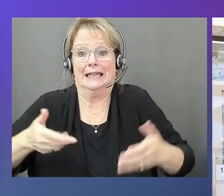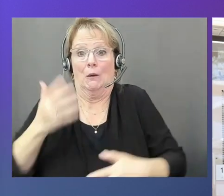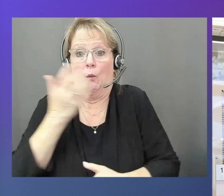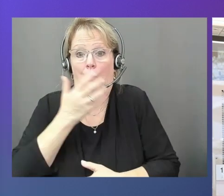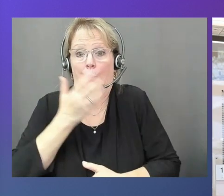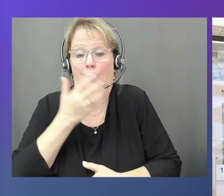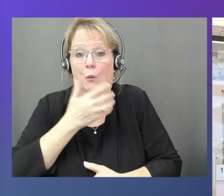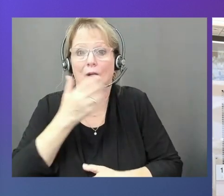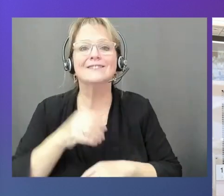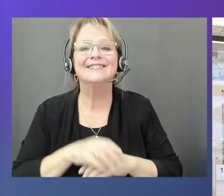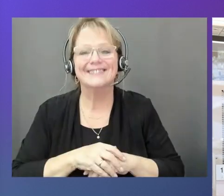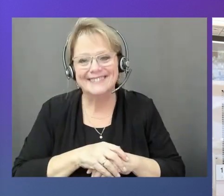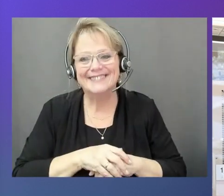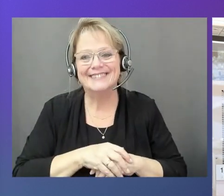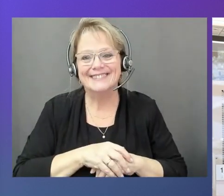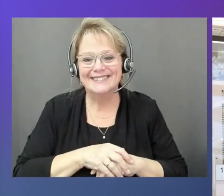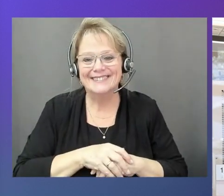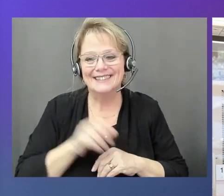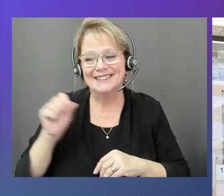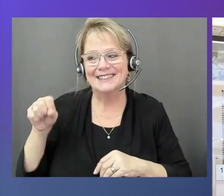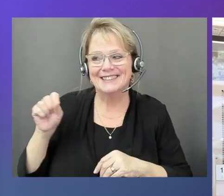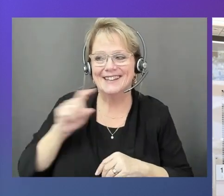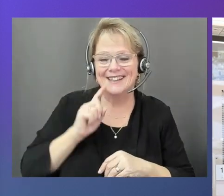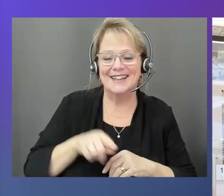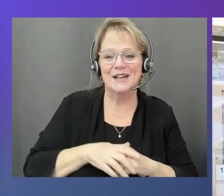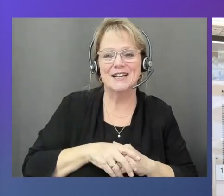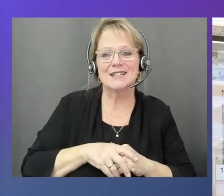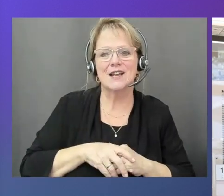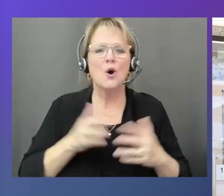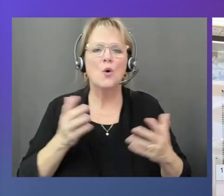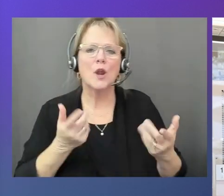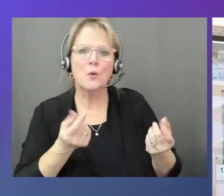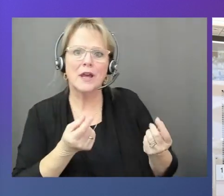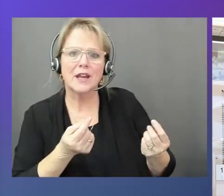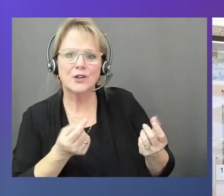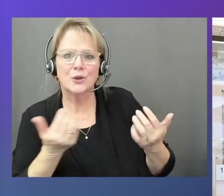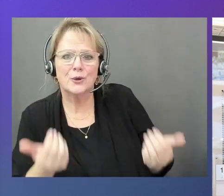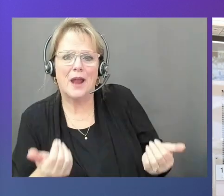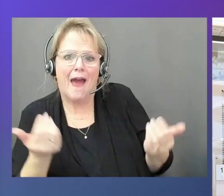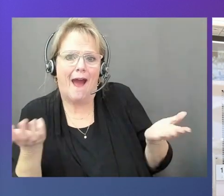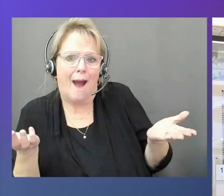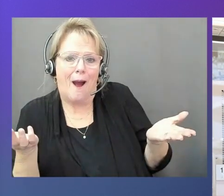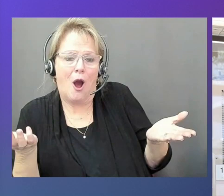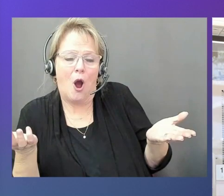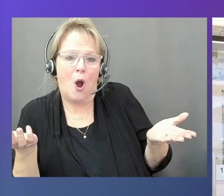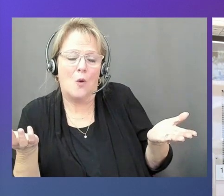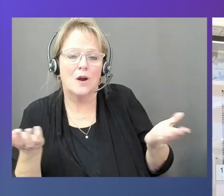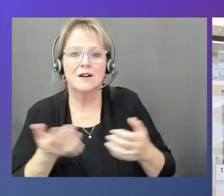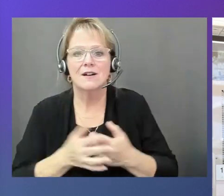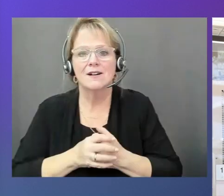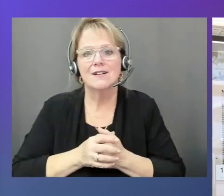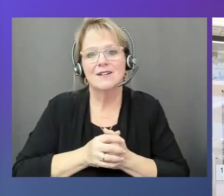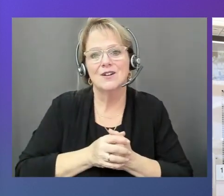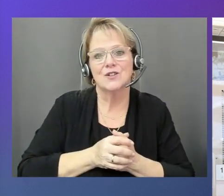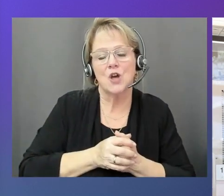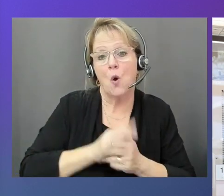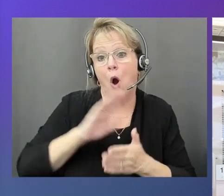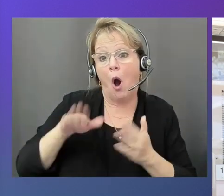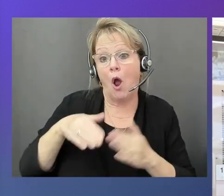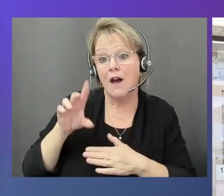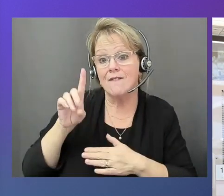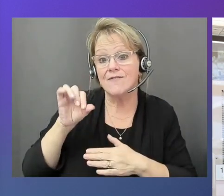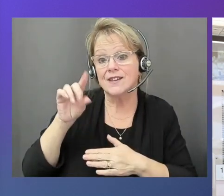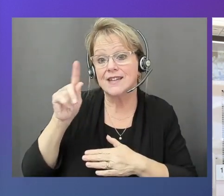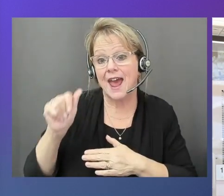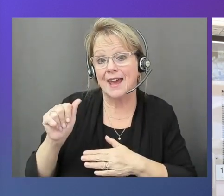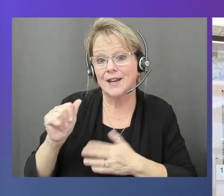It is. So tell me, what are we going to do now? So the idea is that all of the data that we collected from